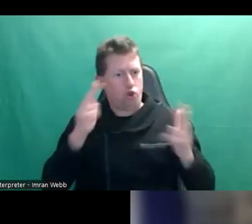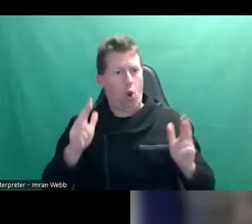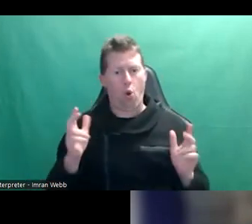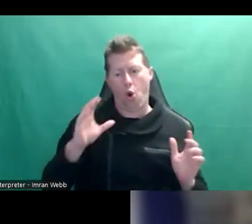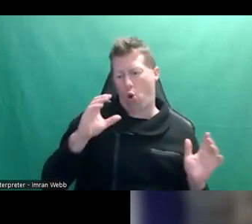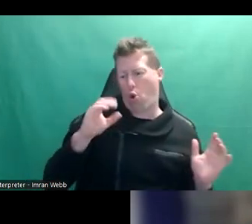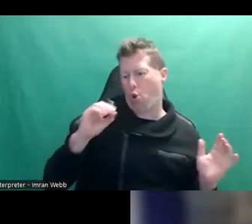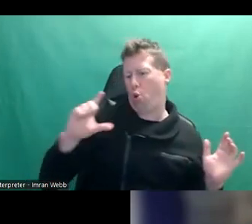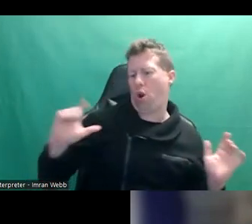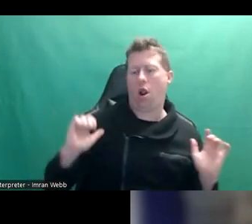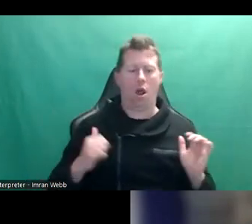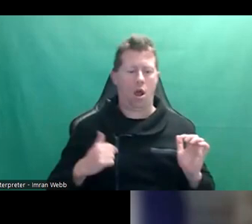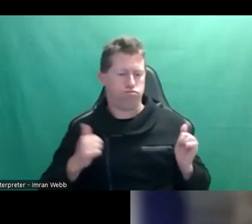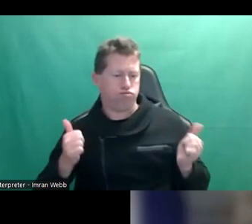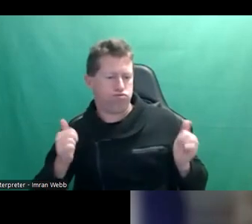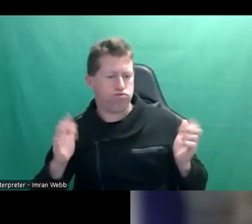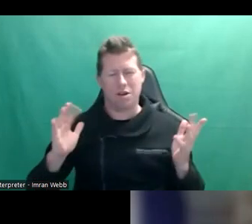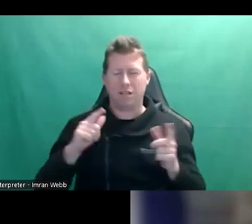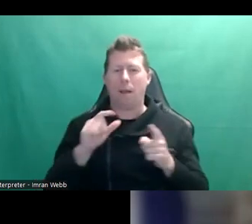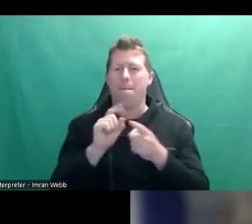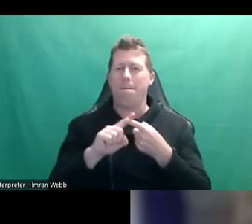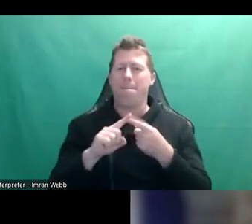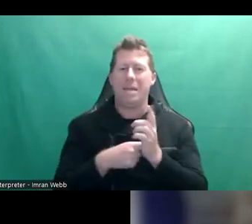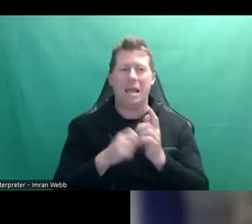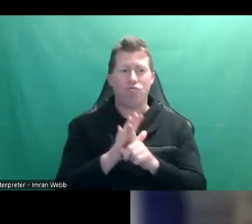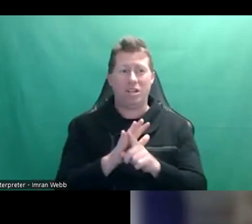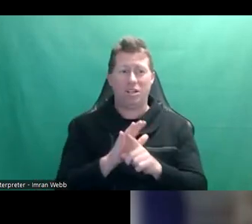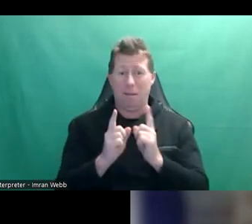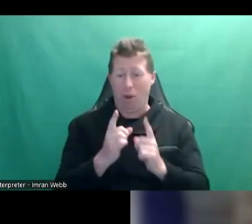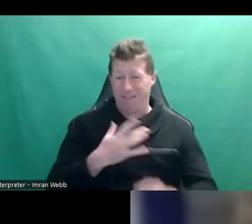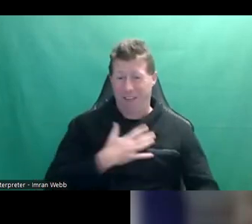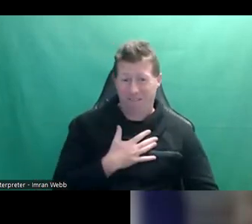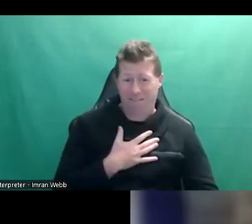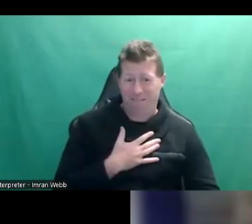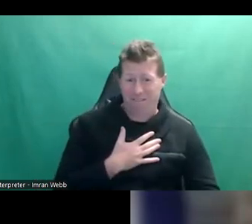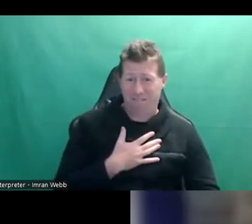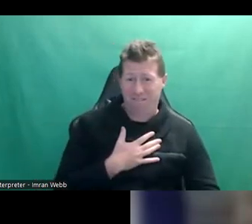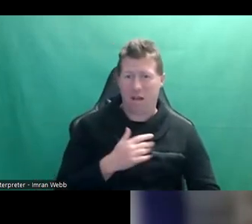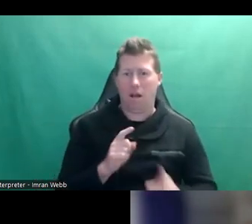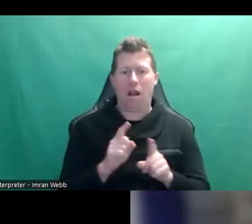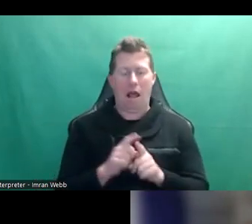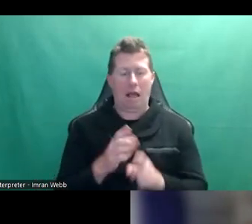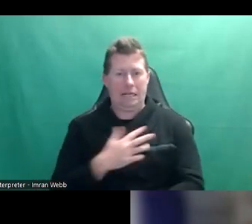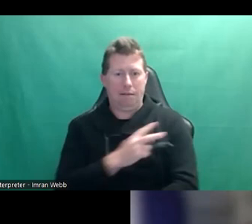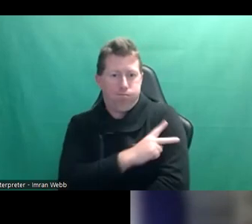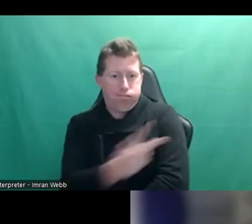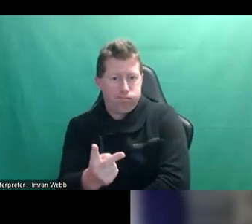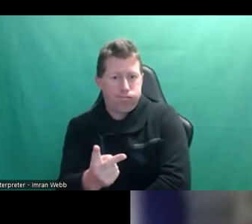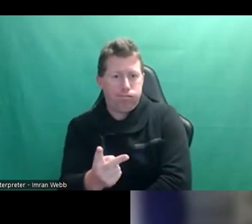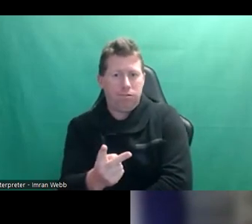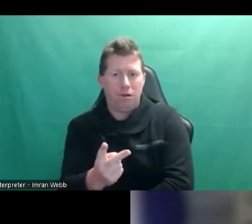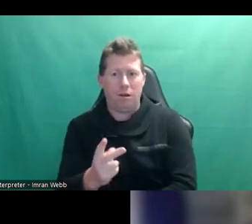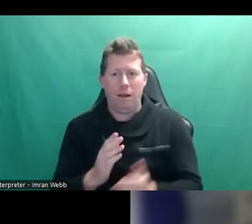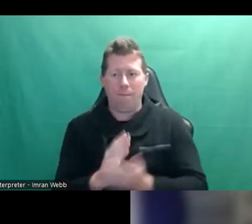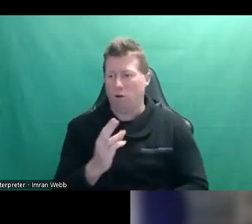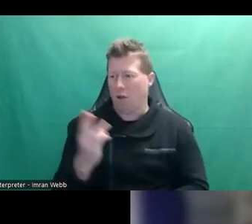cool. So that peer pressure can sometimes be the voice in their head saying, oh, you need to lose your virginity because three of